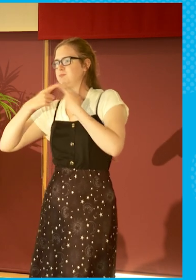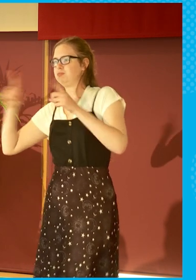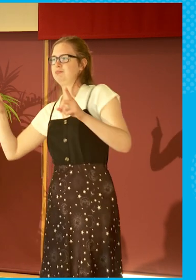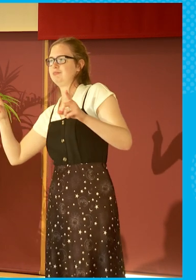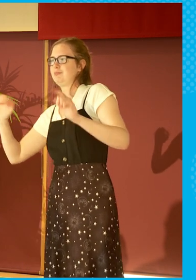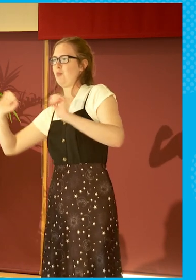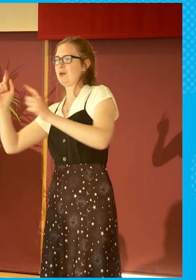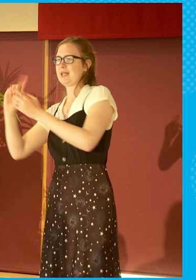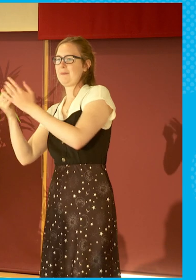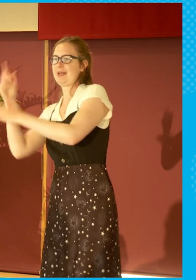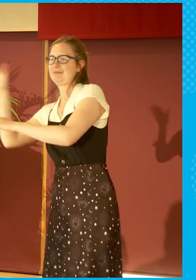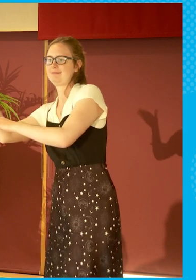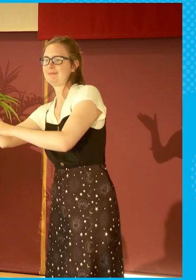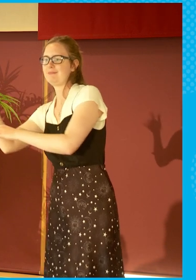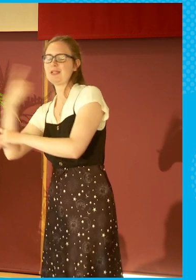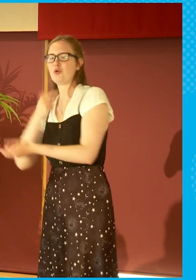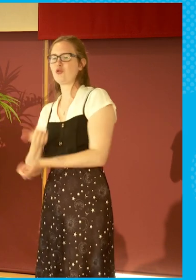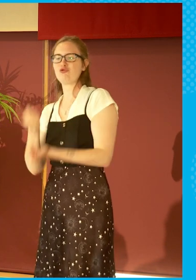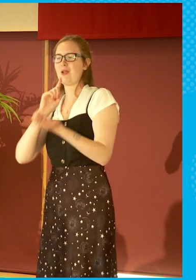a good enough answer.